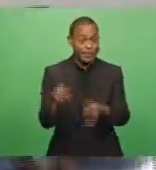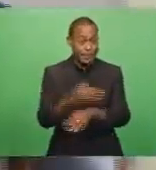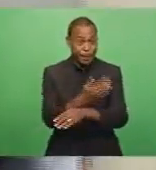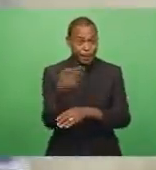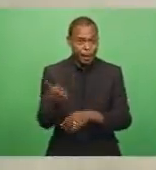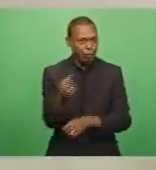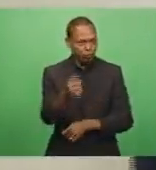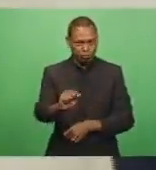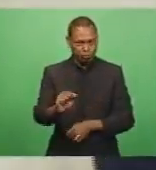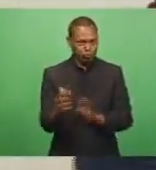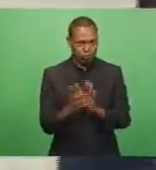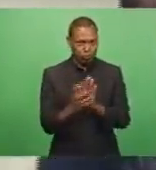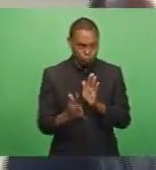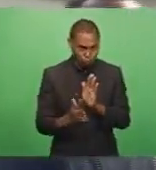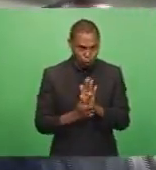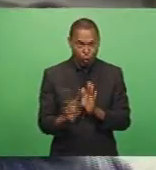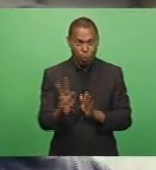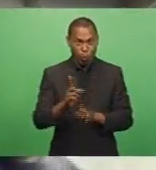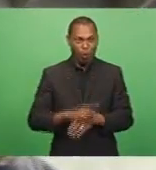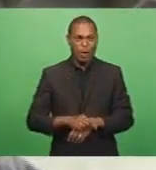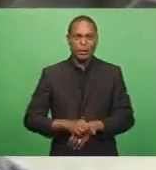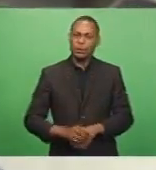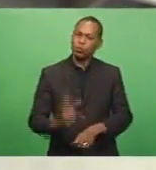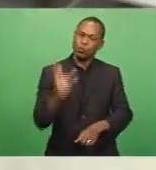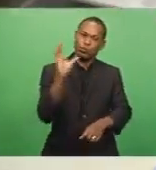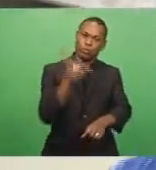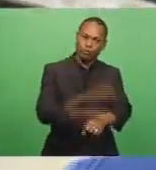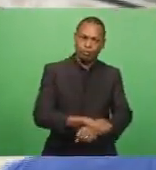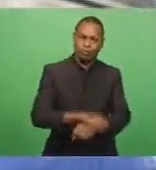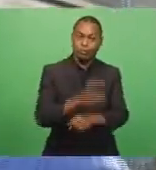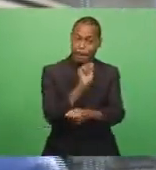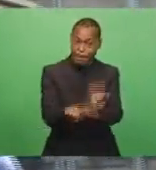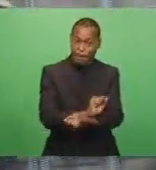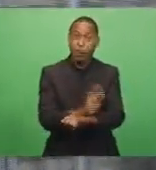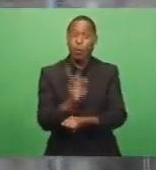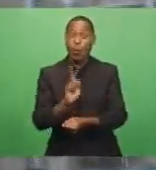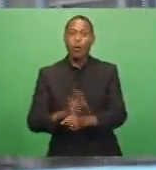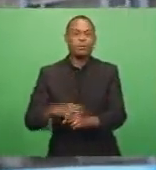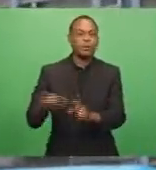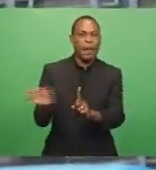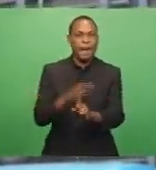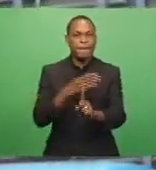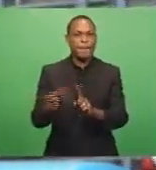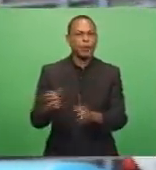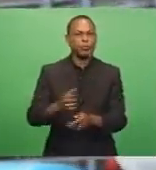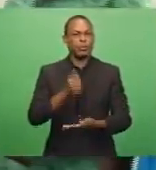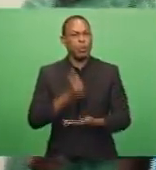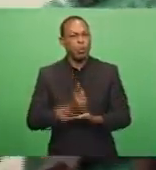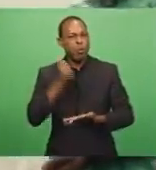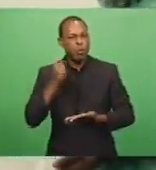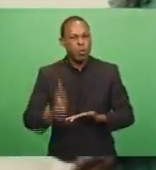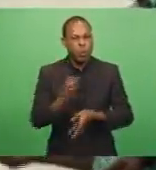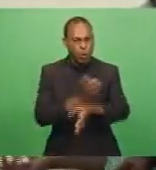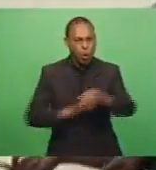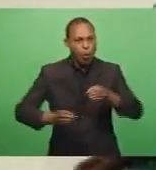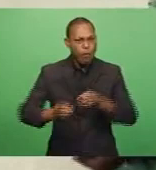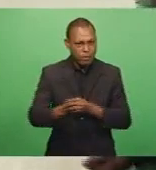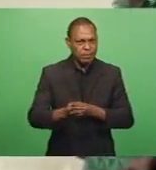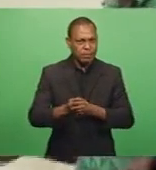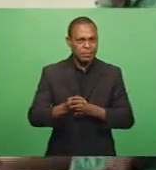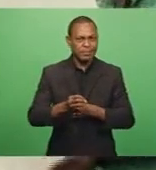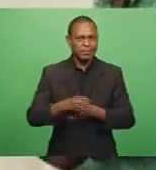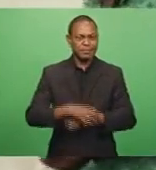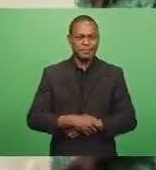basis, Ralase and Basulu arrested the complainant in the abuse of the authority of their office, which was arbitrary and